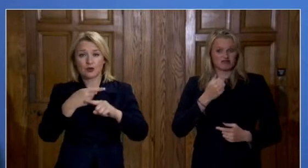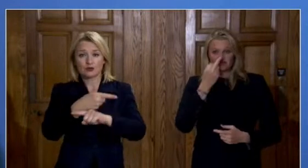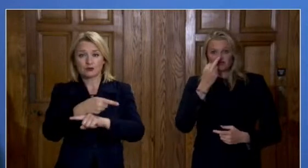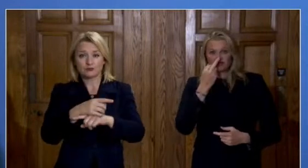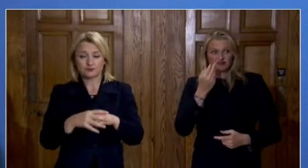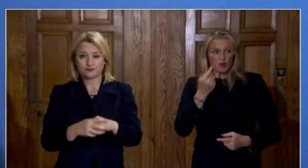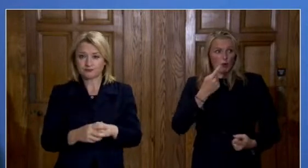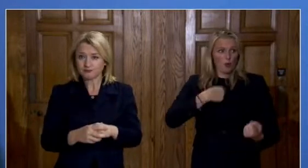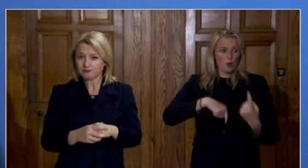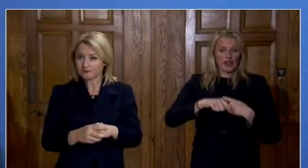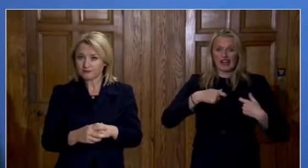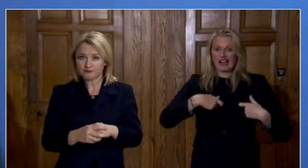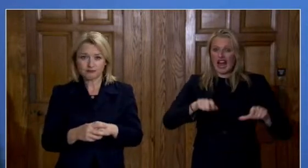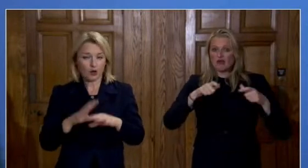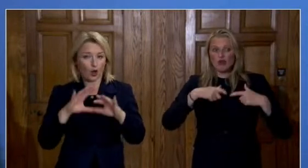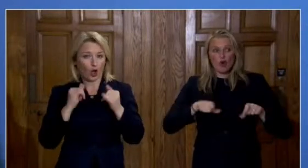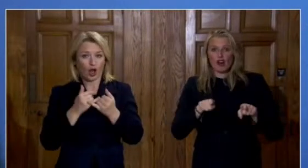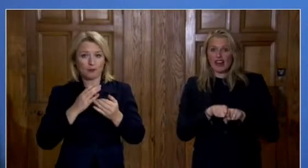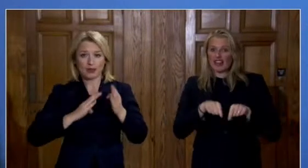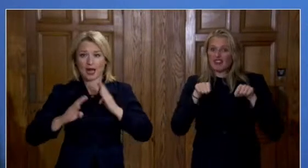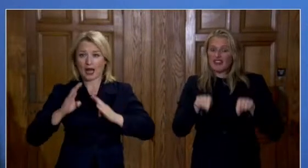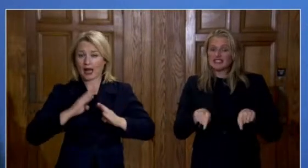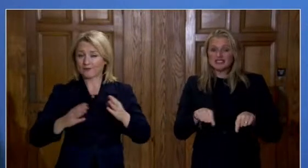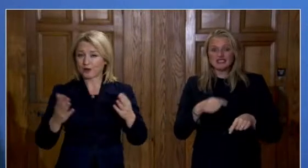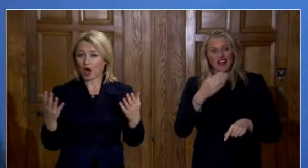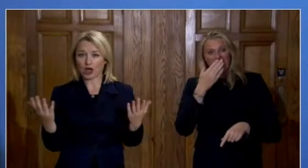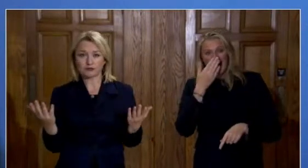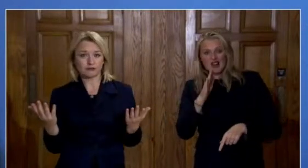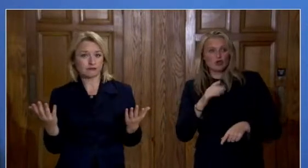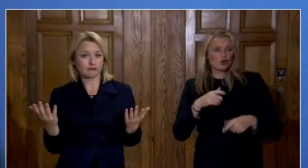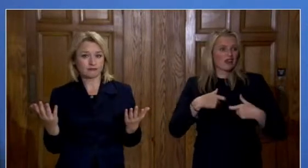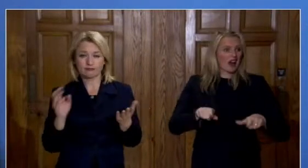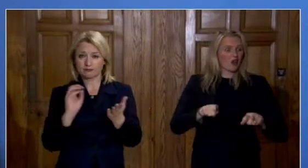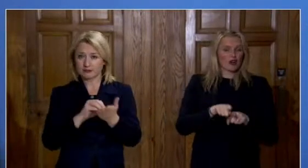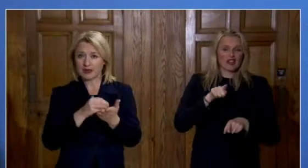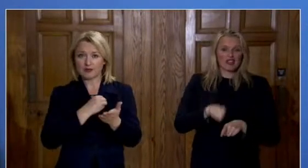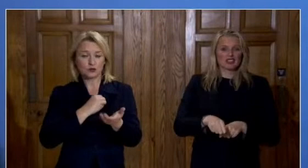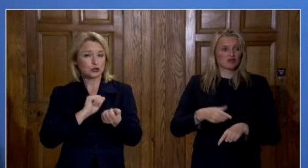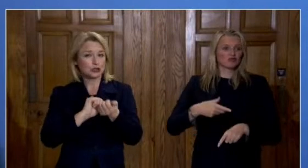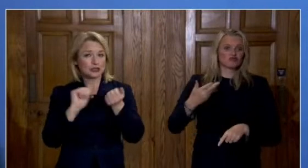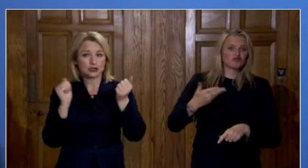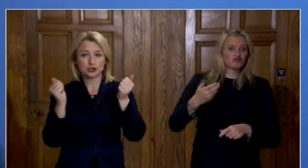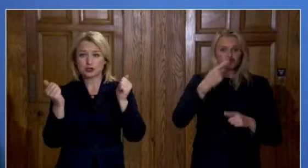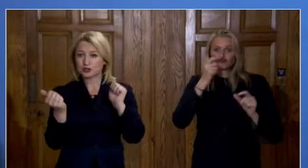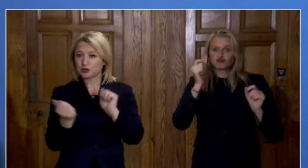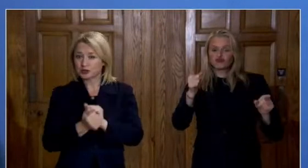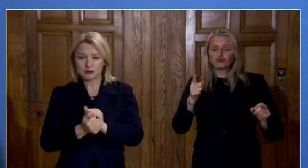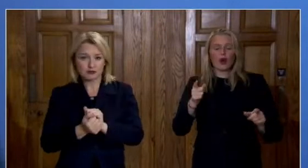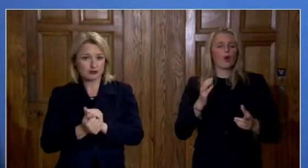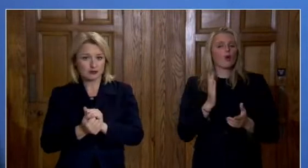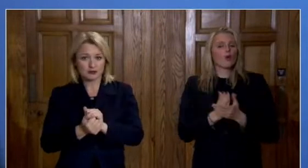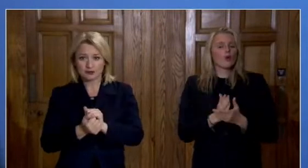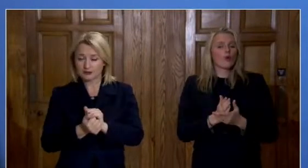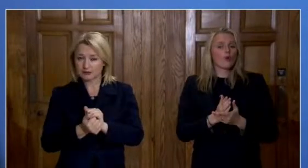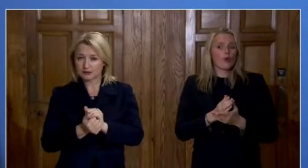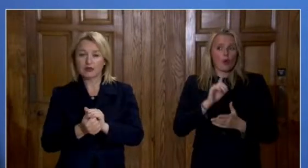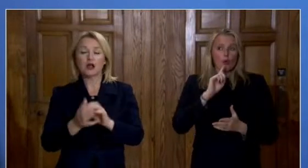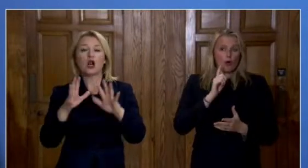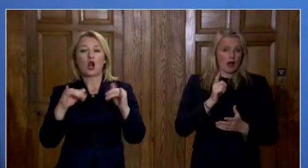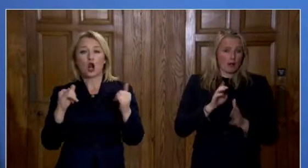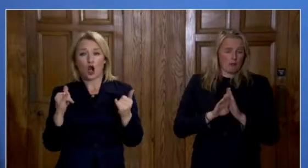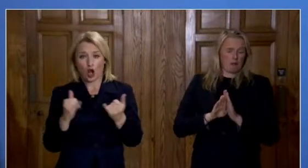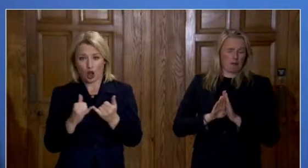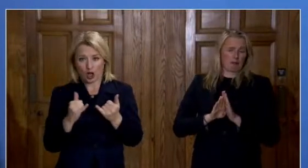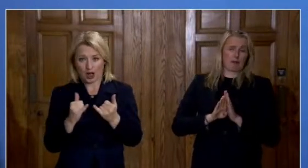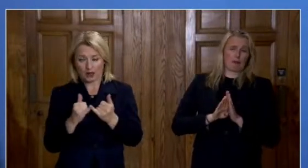if attitudes to this virus toughen, then on the trajectory, hospital inpatient numbers will